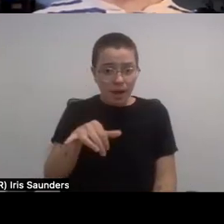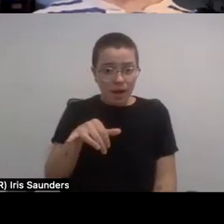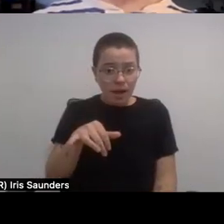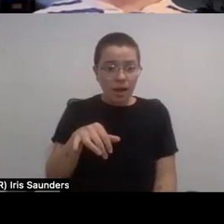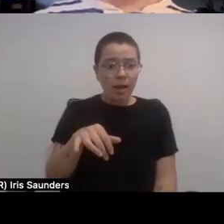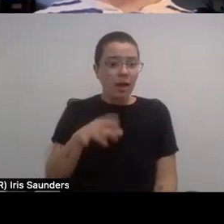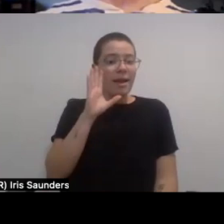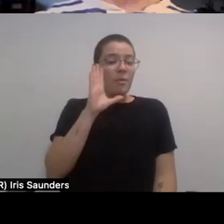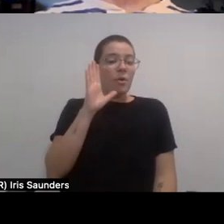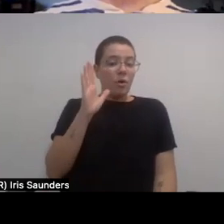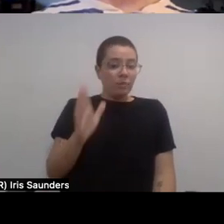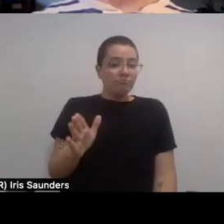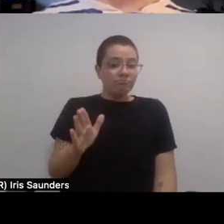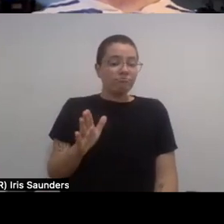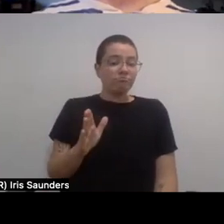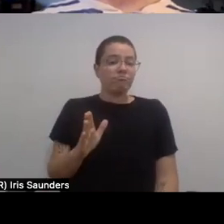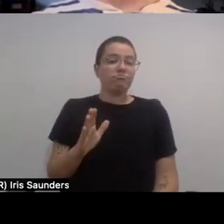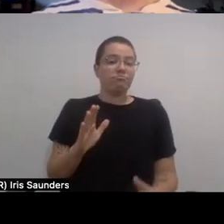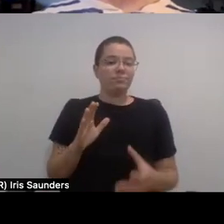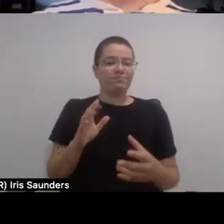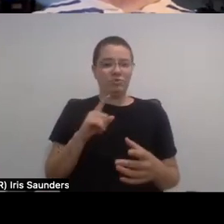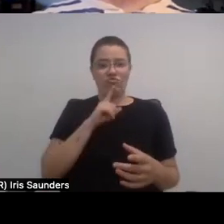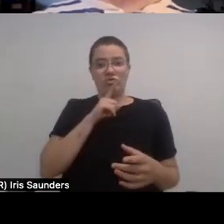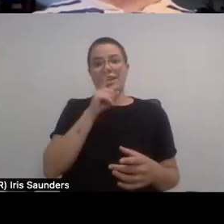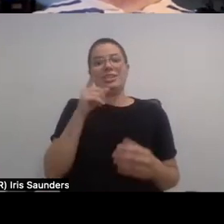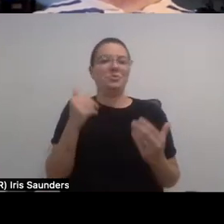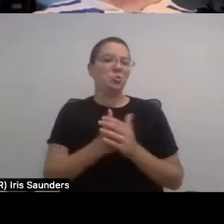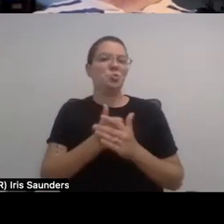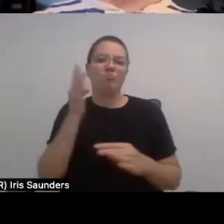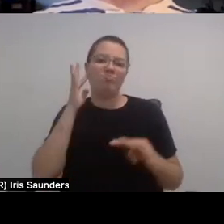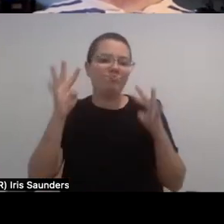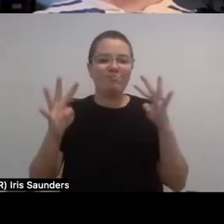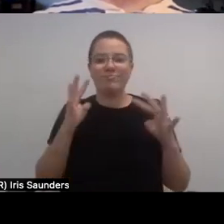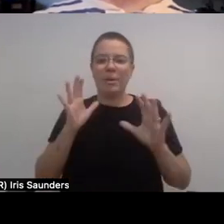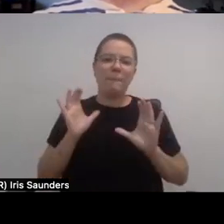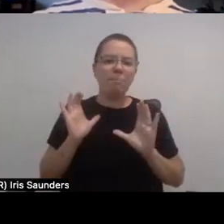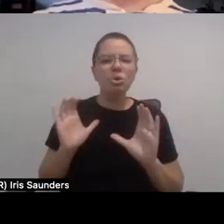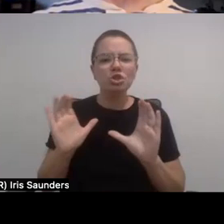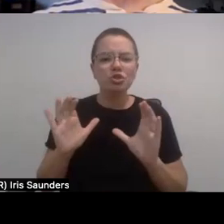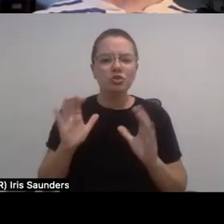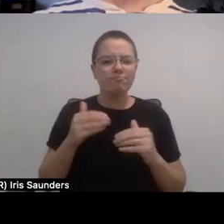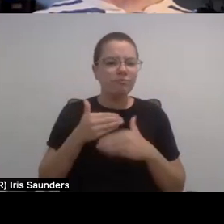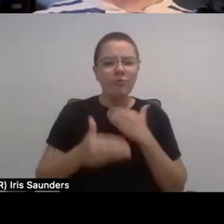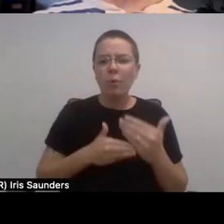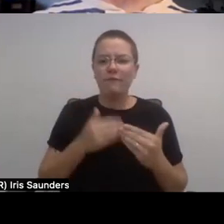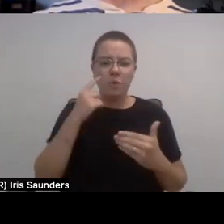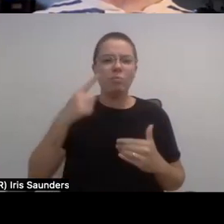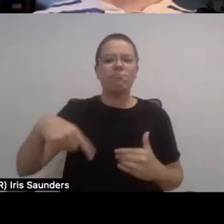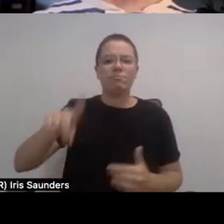it would, you know, be so innovative and push a lot of things forward for the disability community.